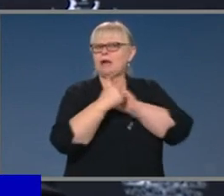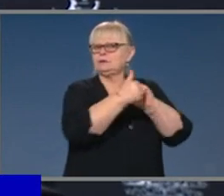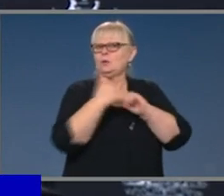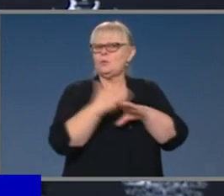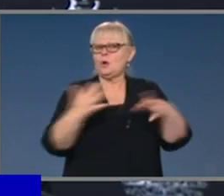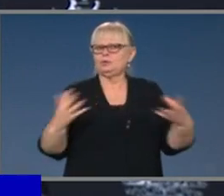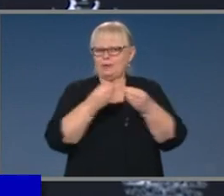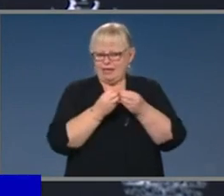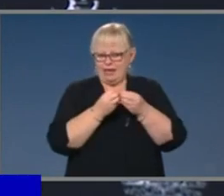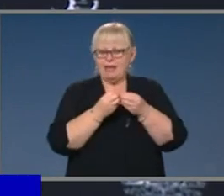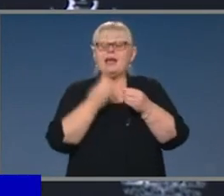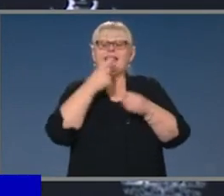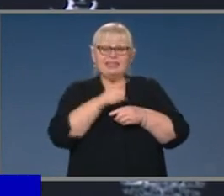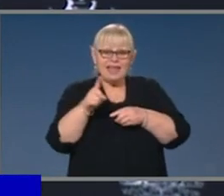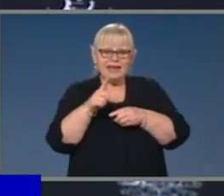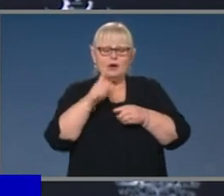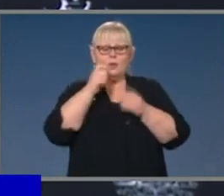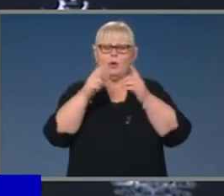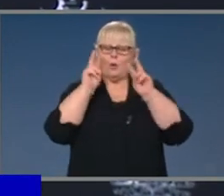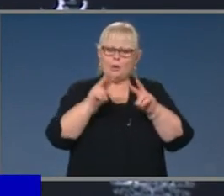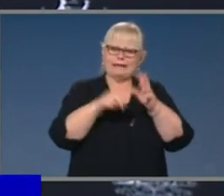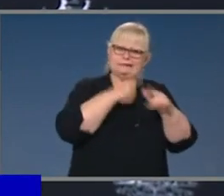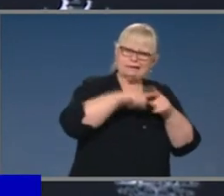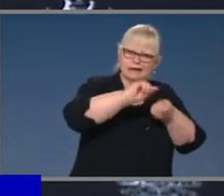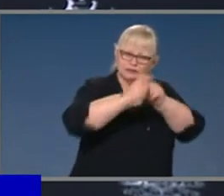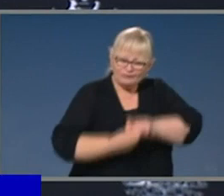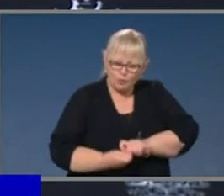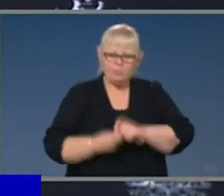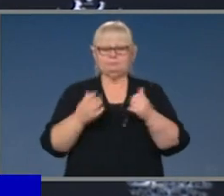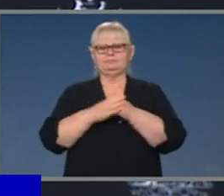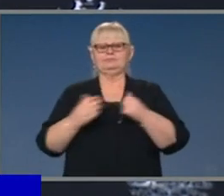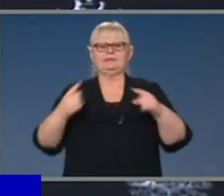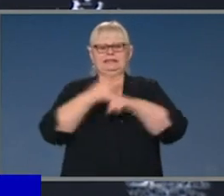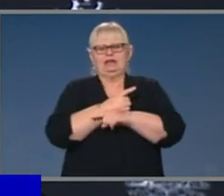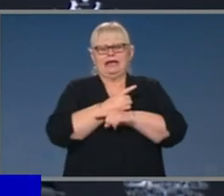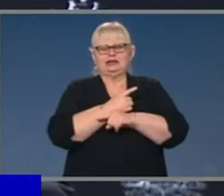they will take forward the issues on tax reform and on deregulation.